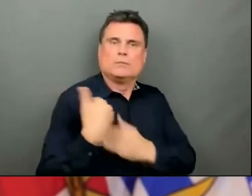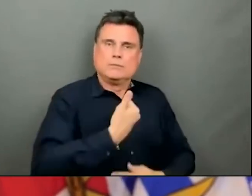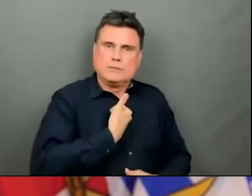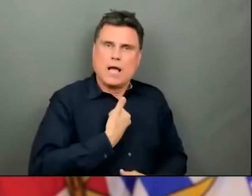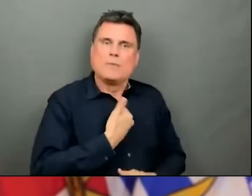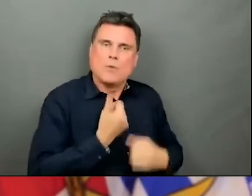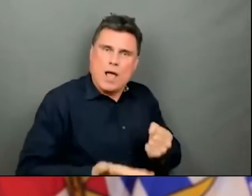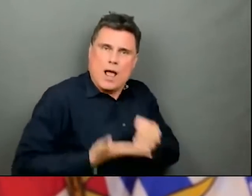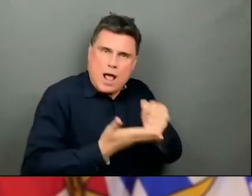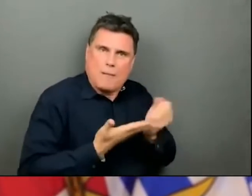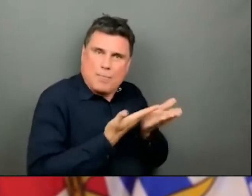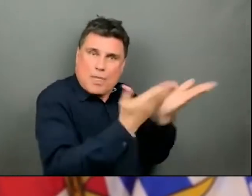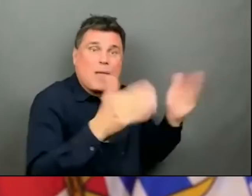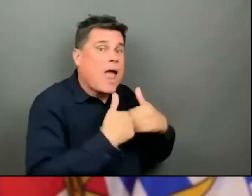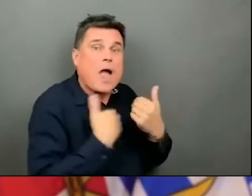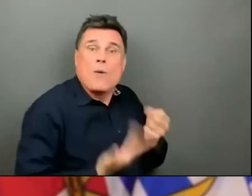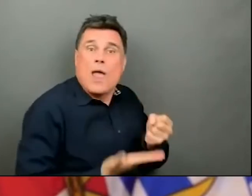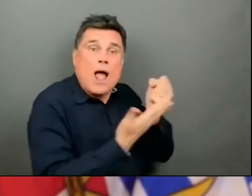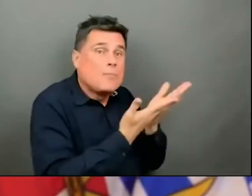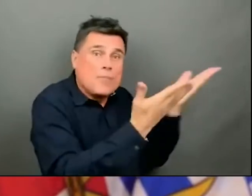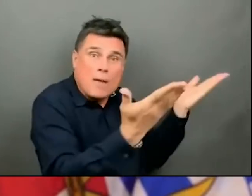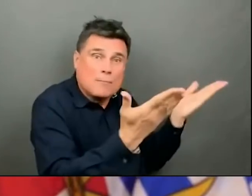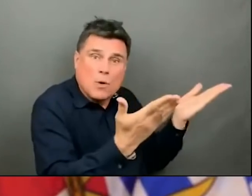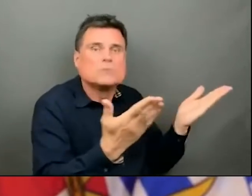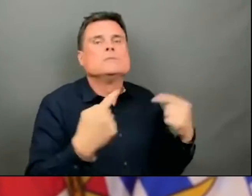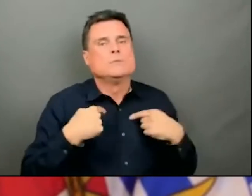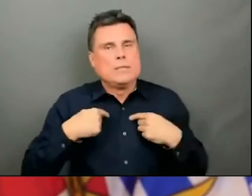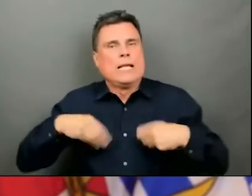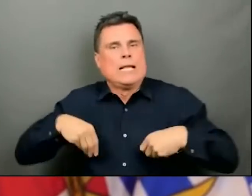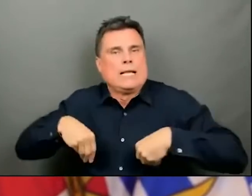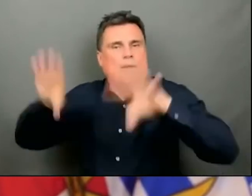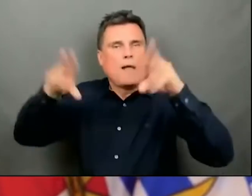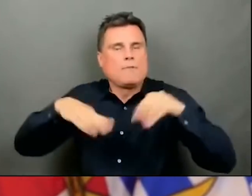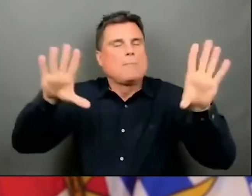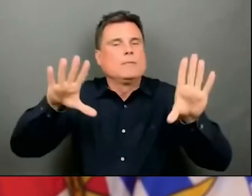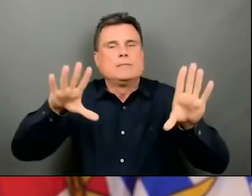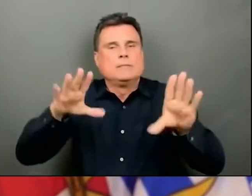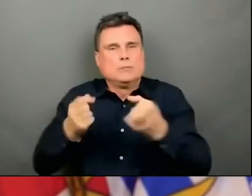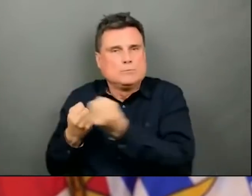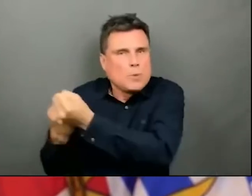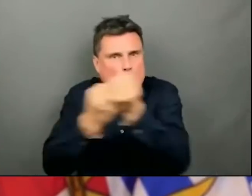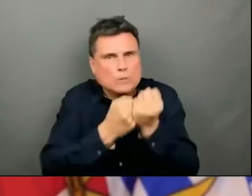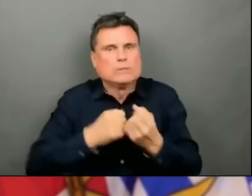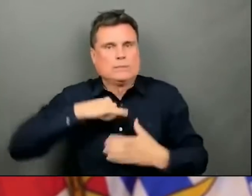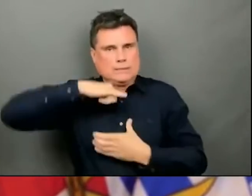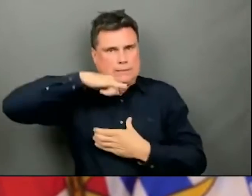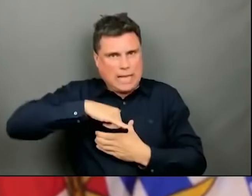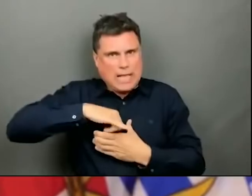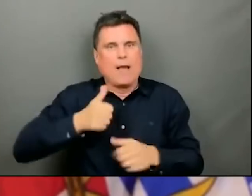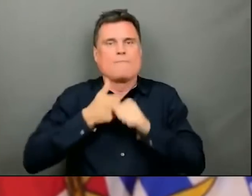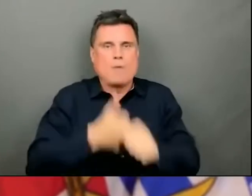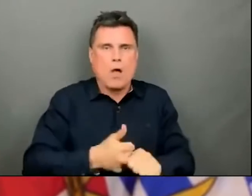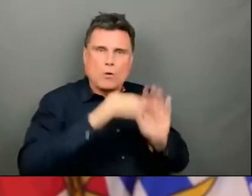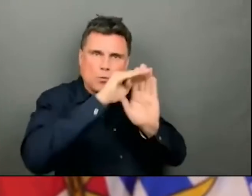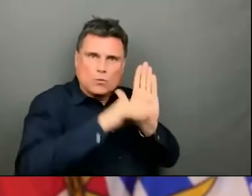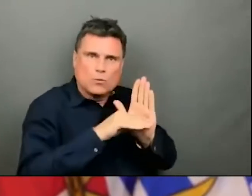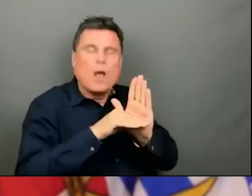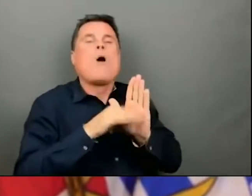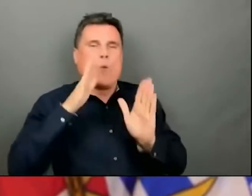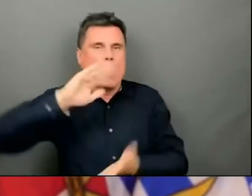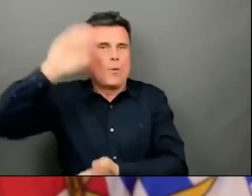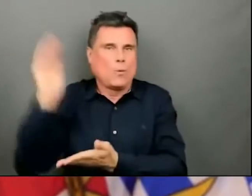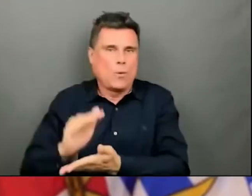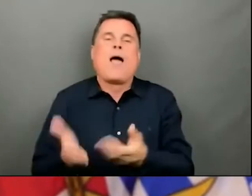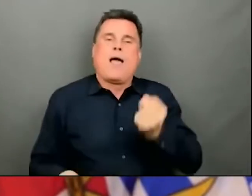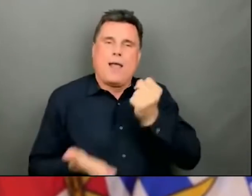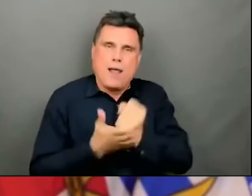Small amounts for all of us to bring us through this storm. Let's remember, of course, that we need